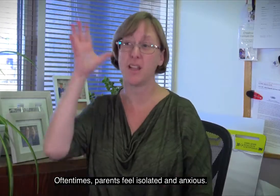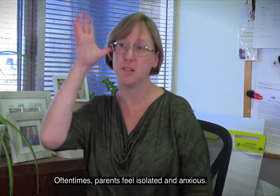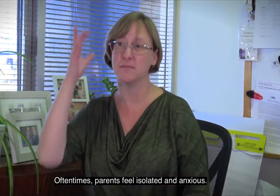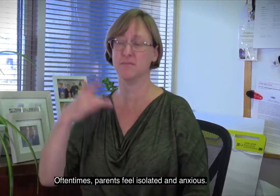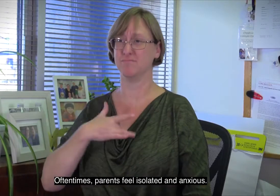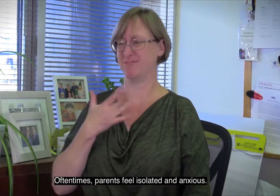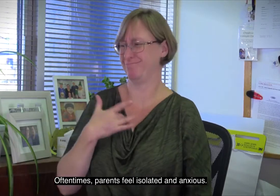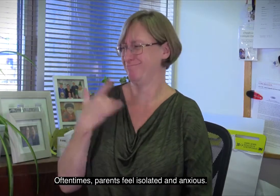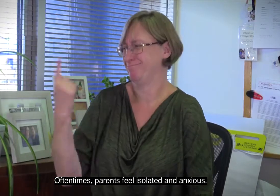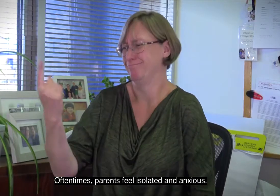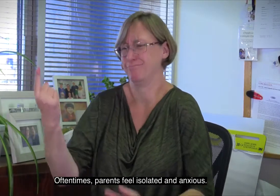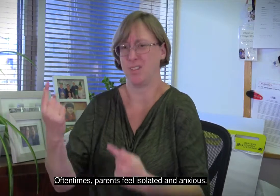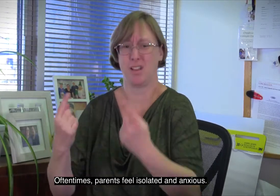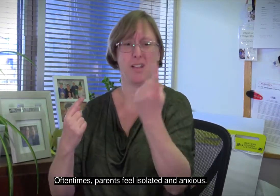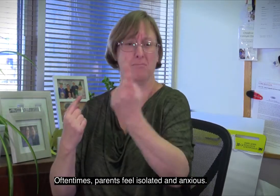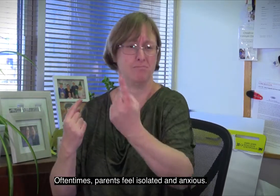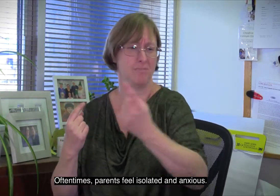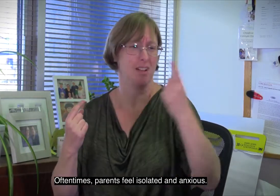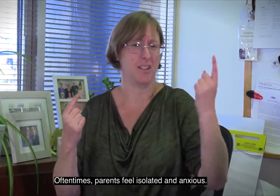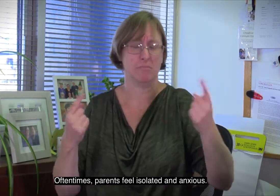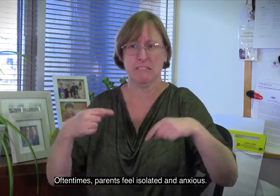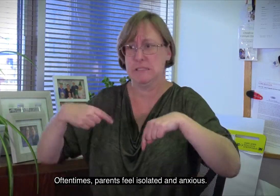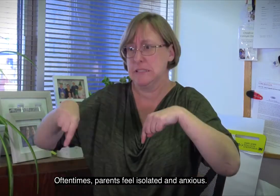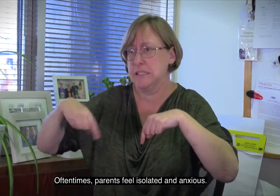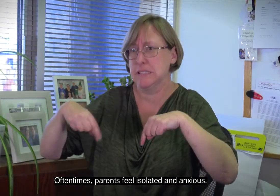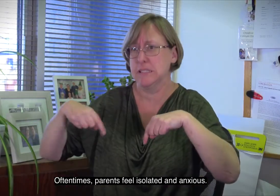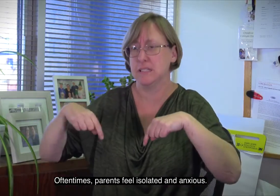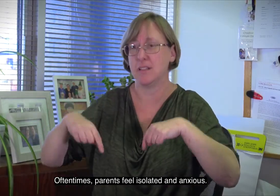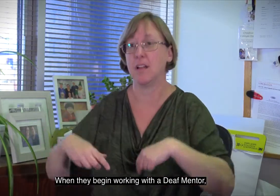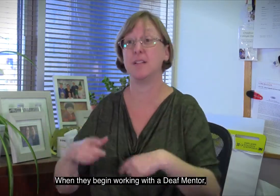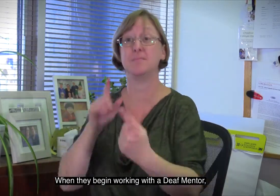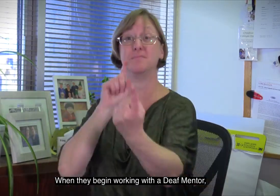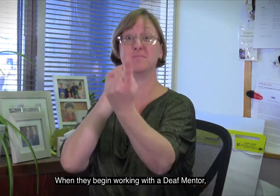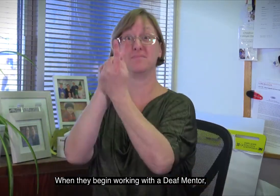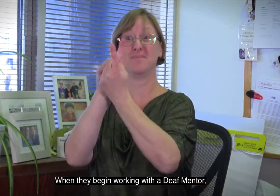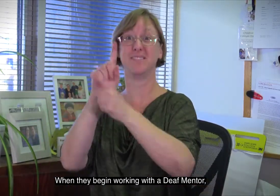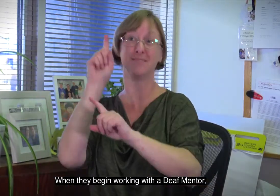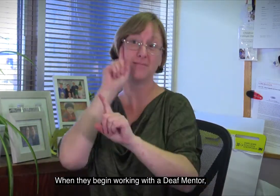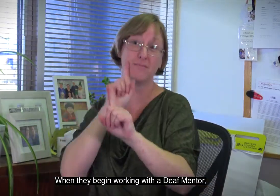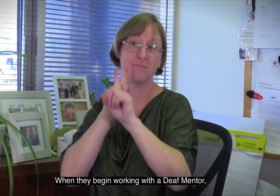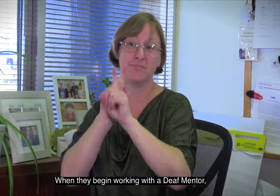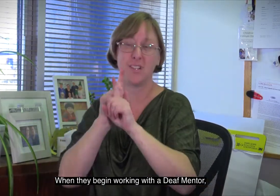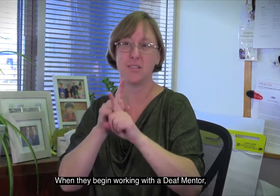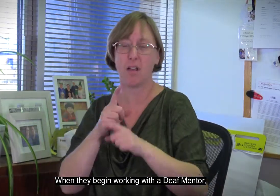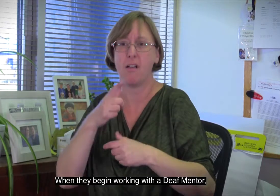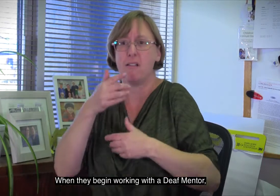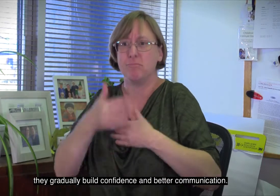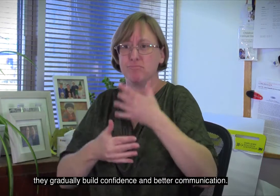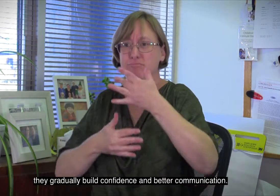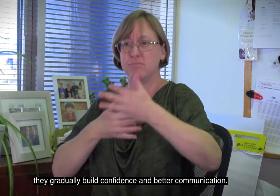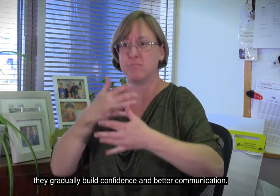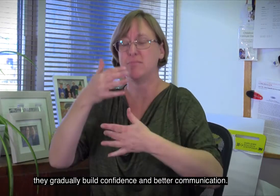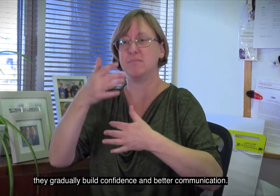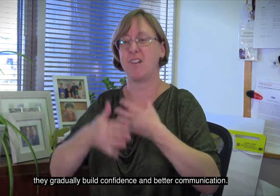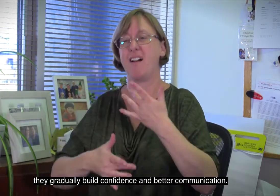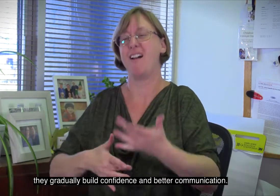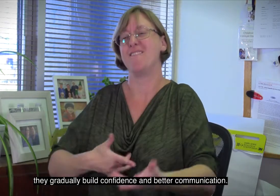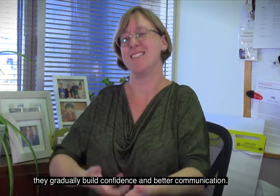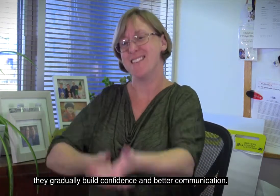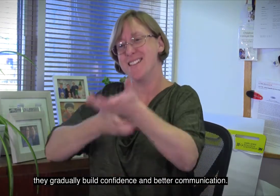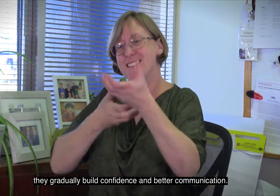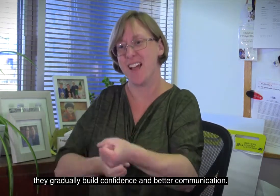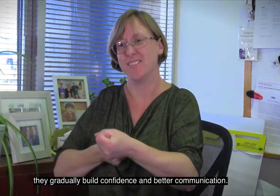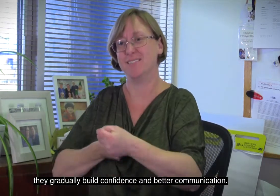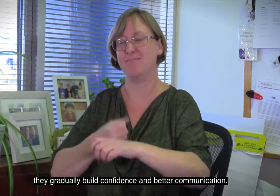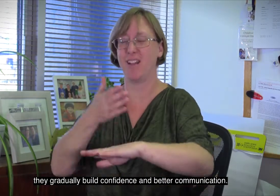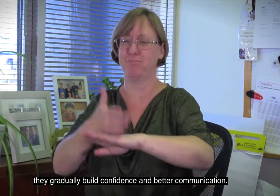Oftentimes, parents feel isolated and anxious. When they begin working with a Deaf Mentor, they gradually build confidence